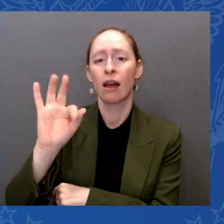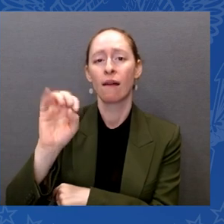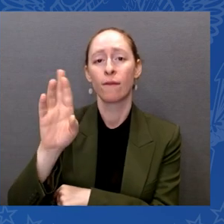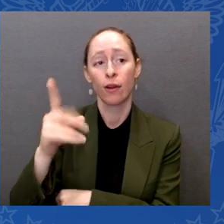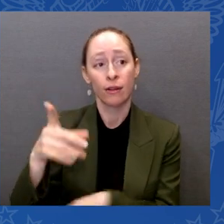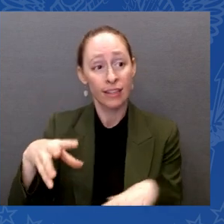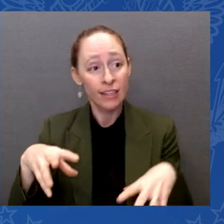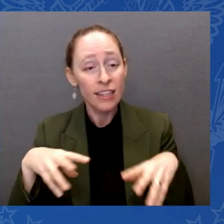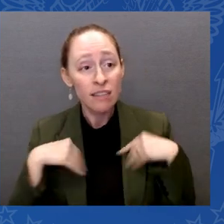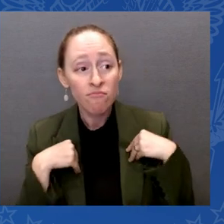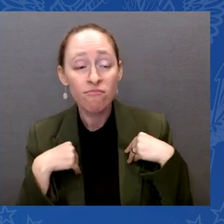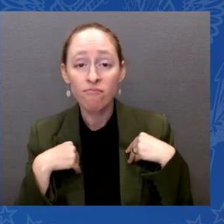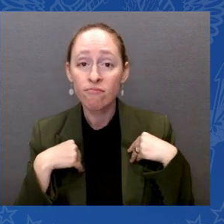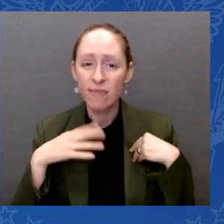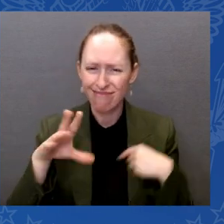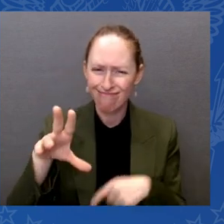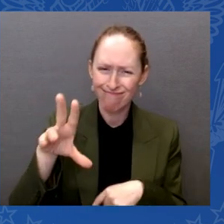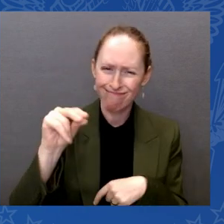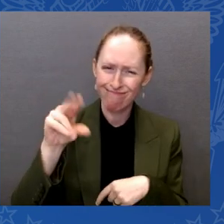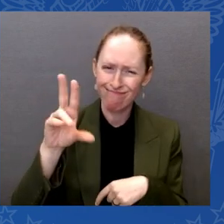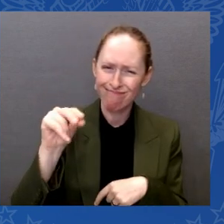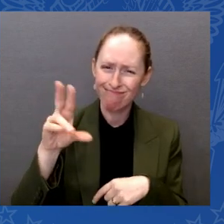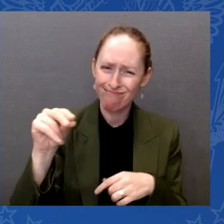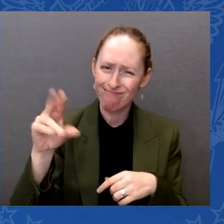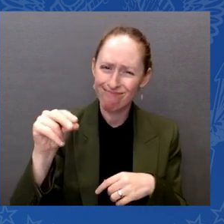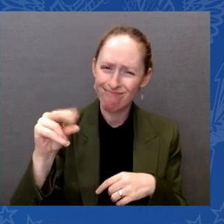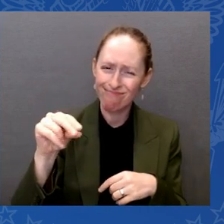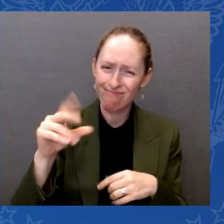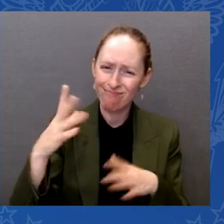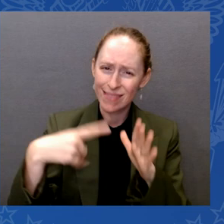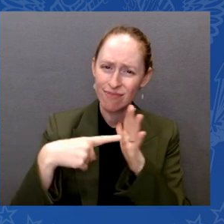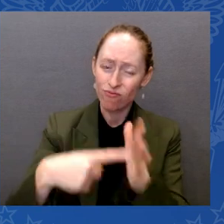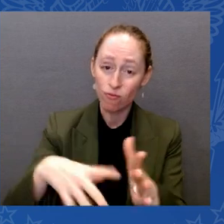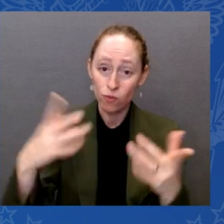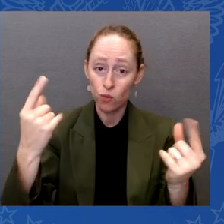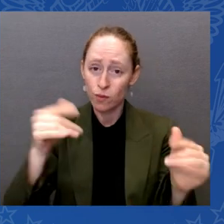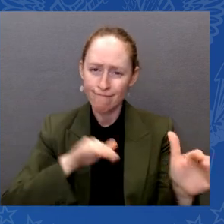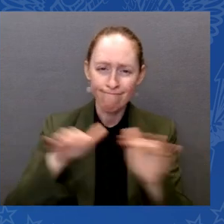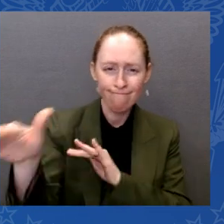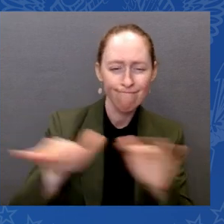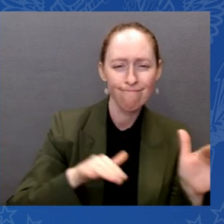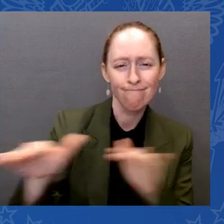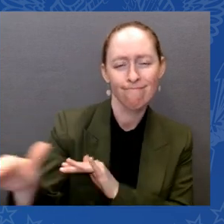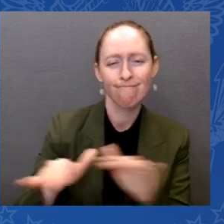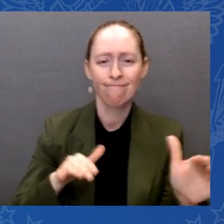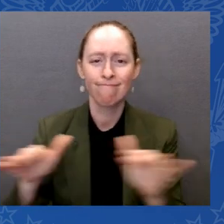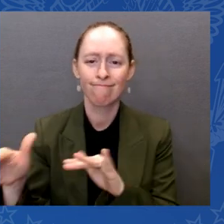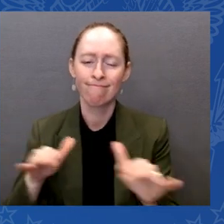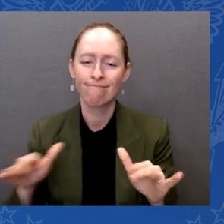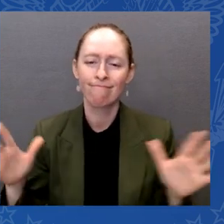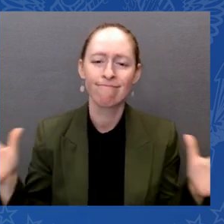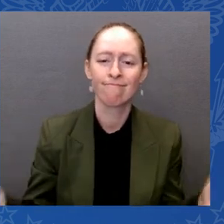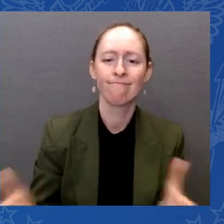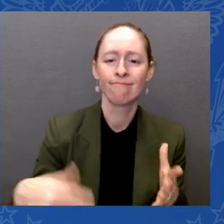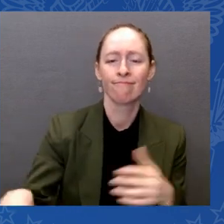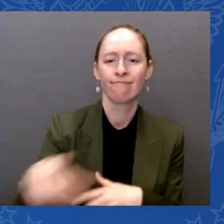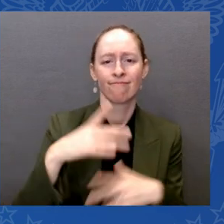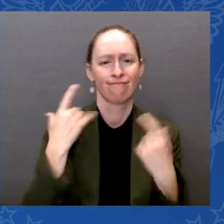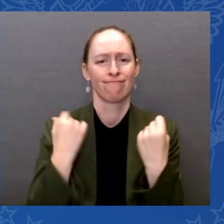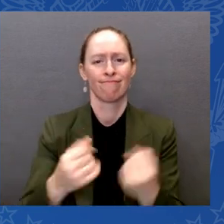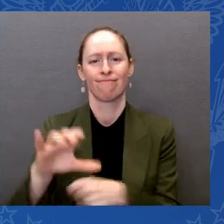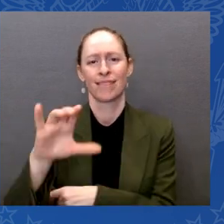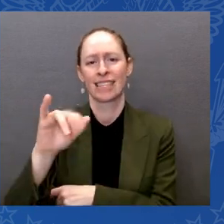advocates, unions, and civil rights leaders, who held on to the hope of a better way,